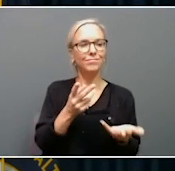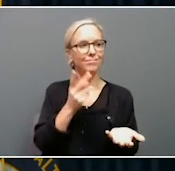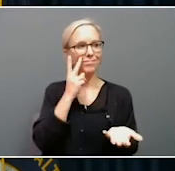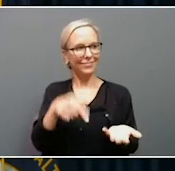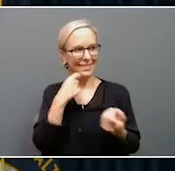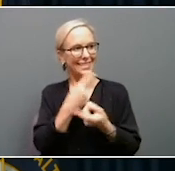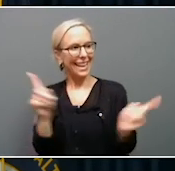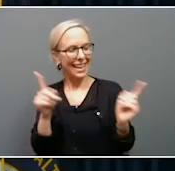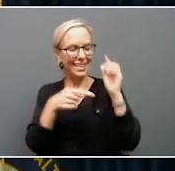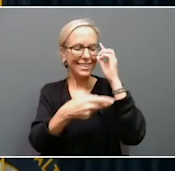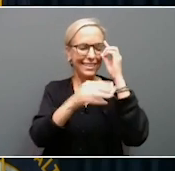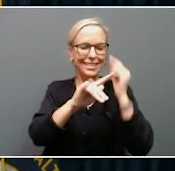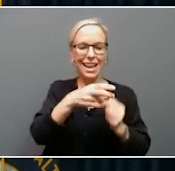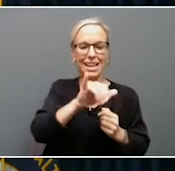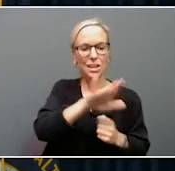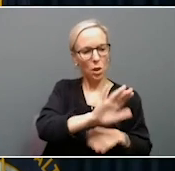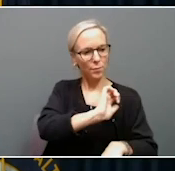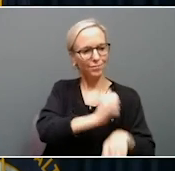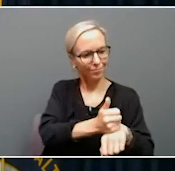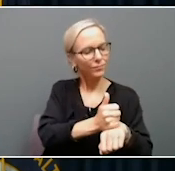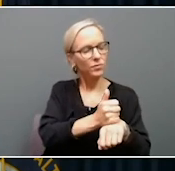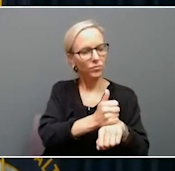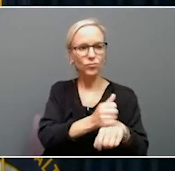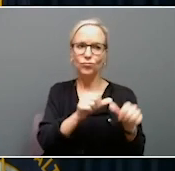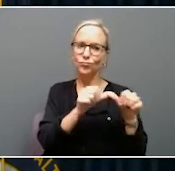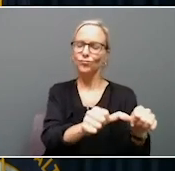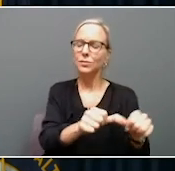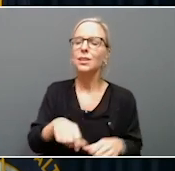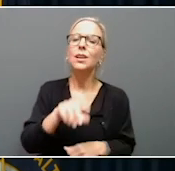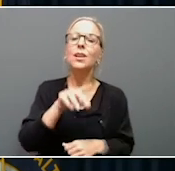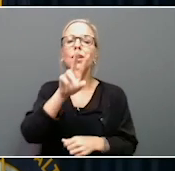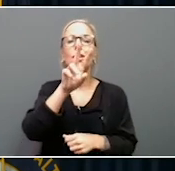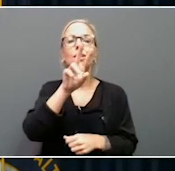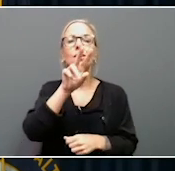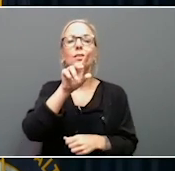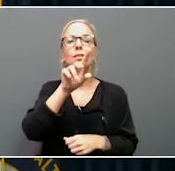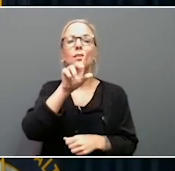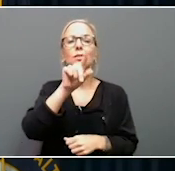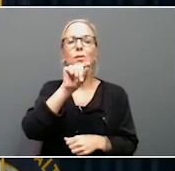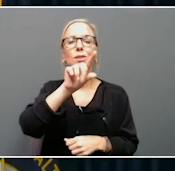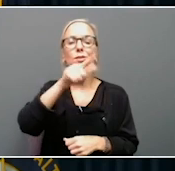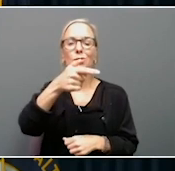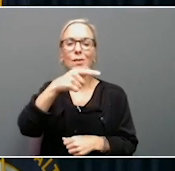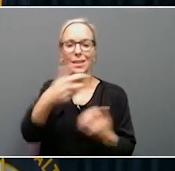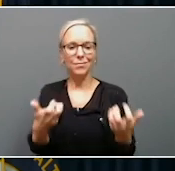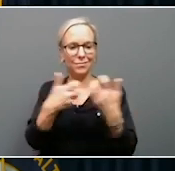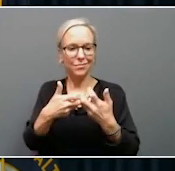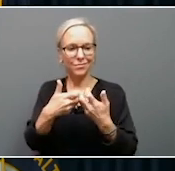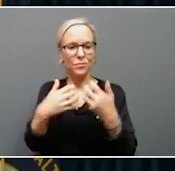Hitachi is well-positioned. In 2021, we merged with three other companies to form Hitachi Ostomo,